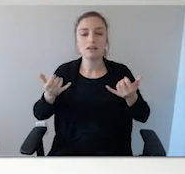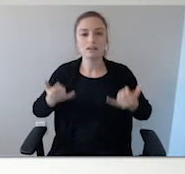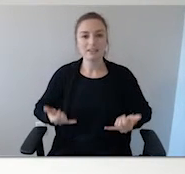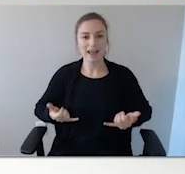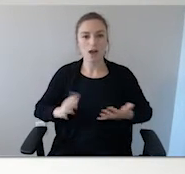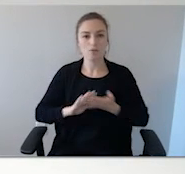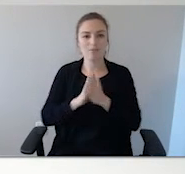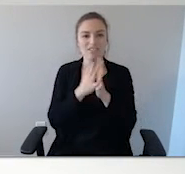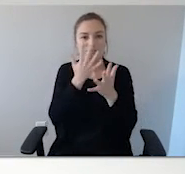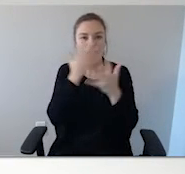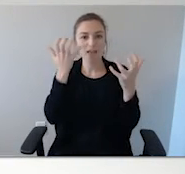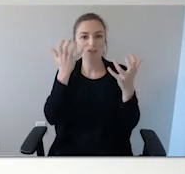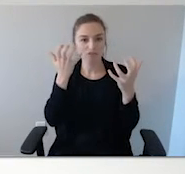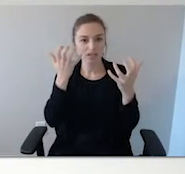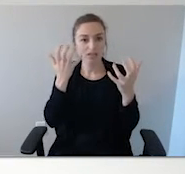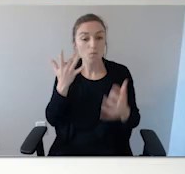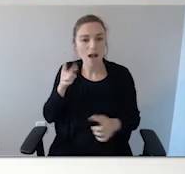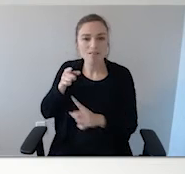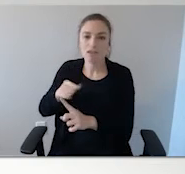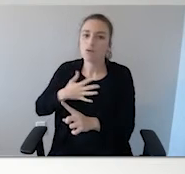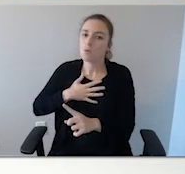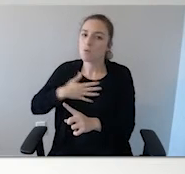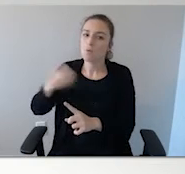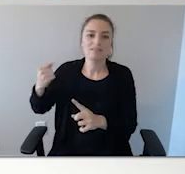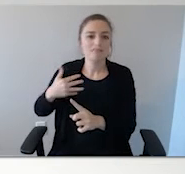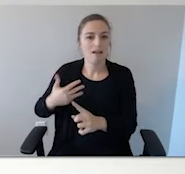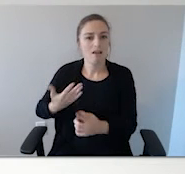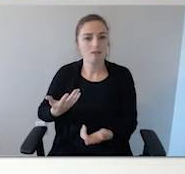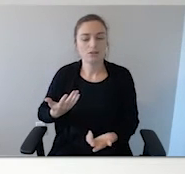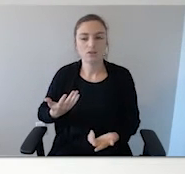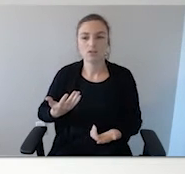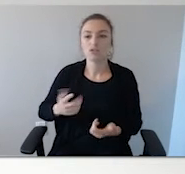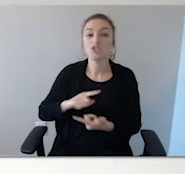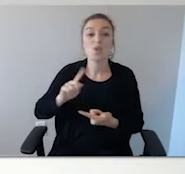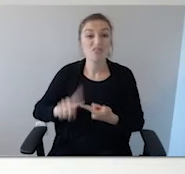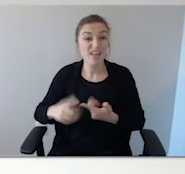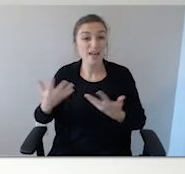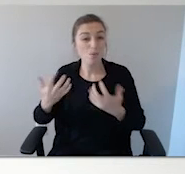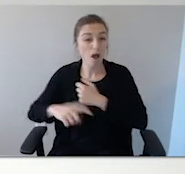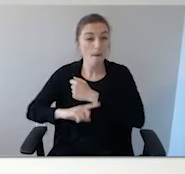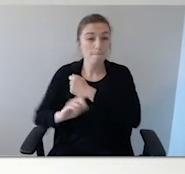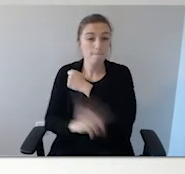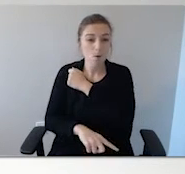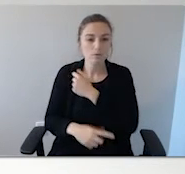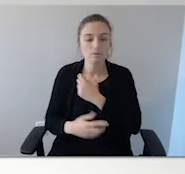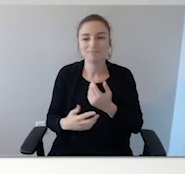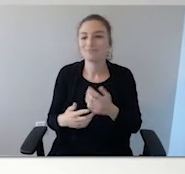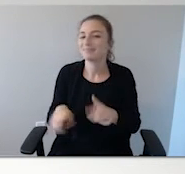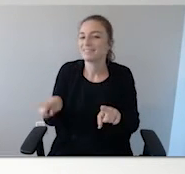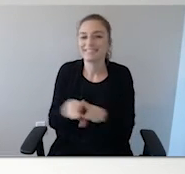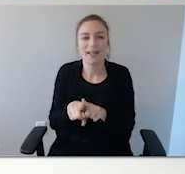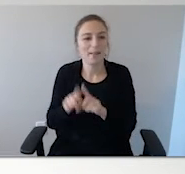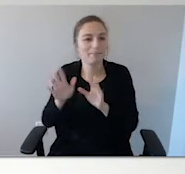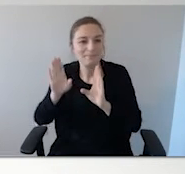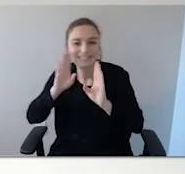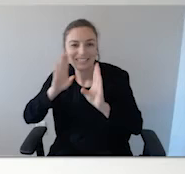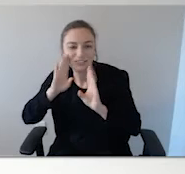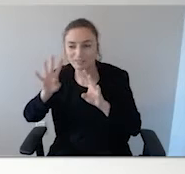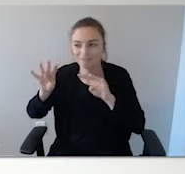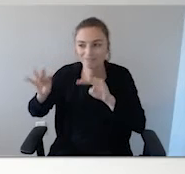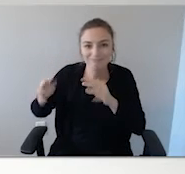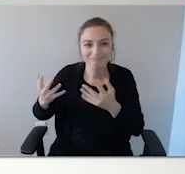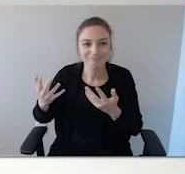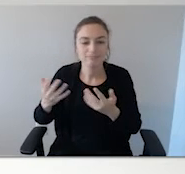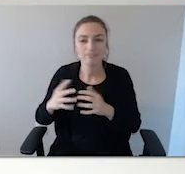is worn off, now you're angry because your child scared you so badly. So, now you might reprimand them verbally, again, still getting attention.